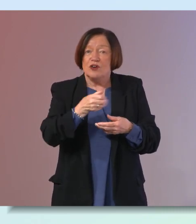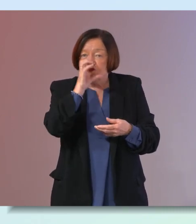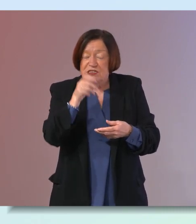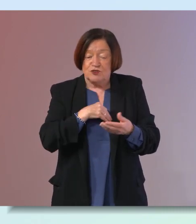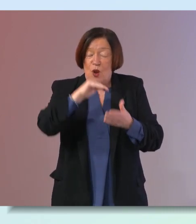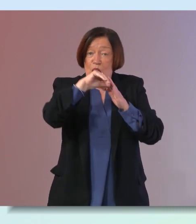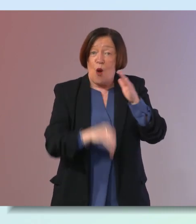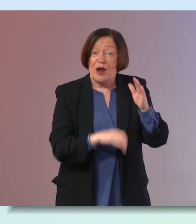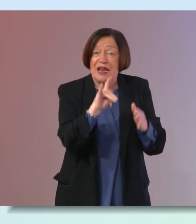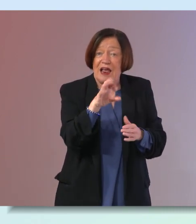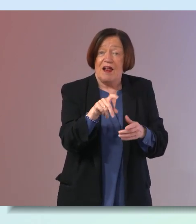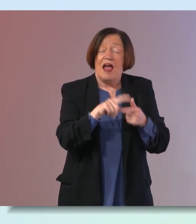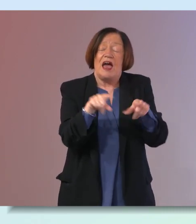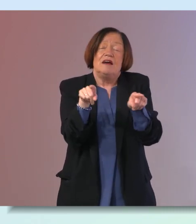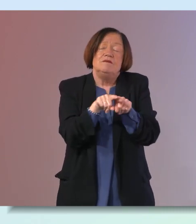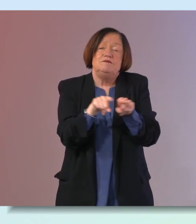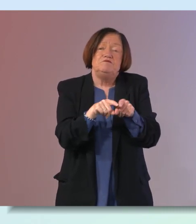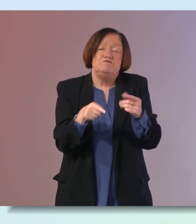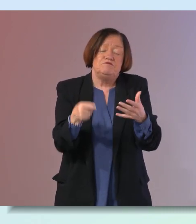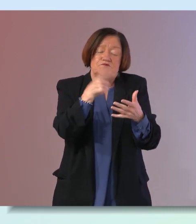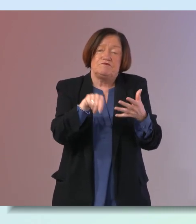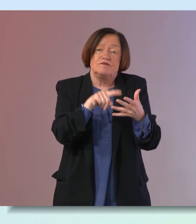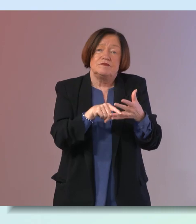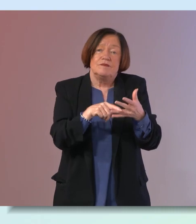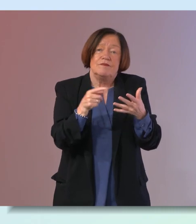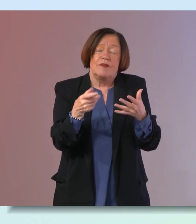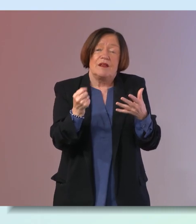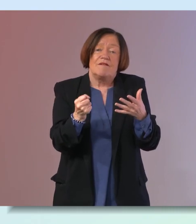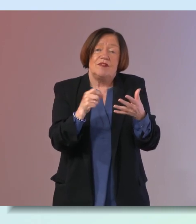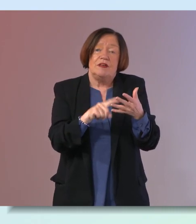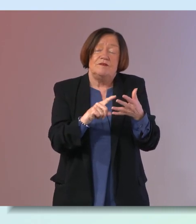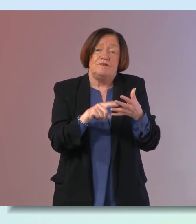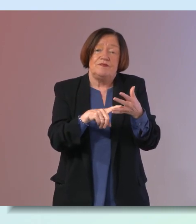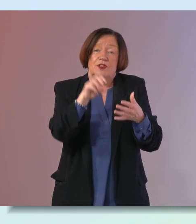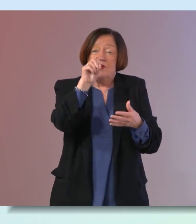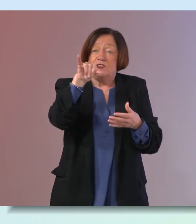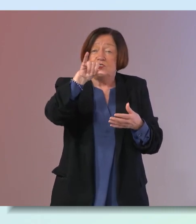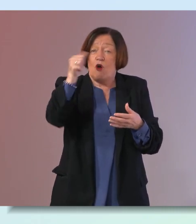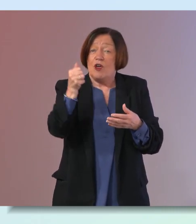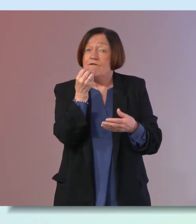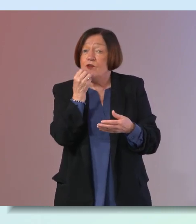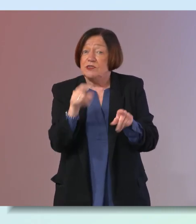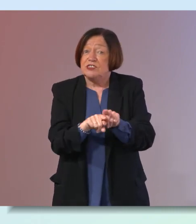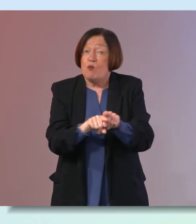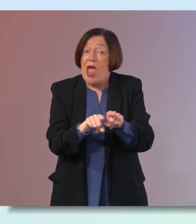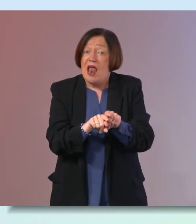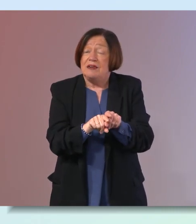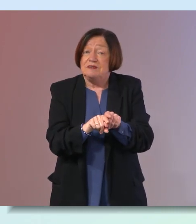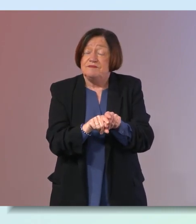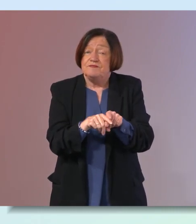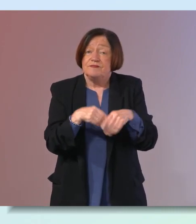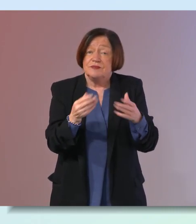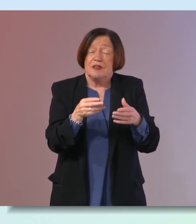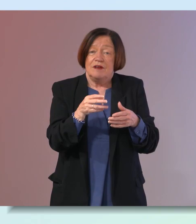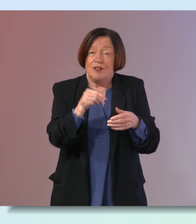lower your cholesterol and also um there is uh soya foods as well so also you know